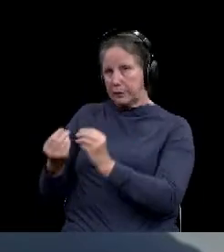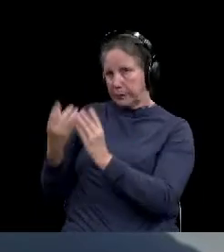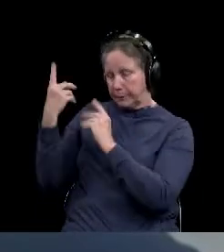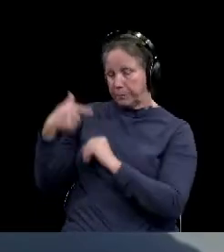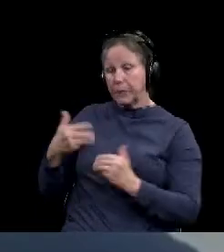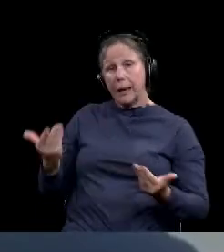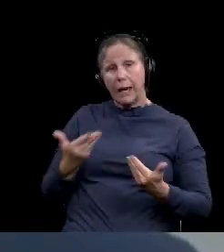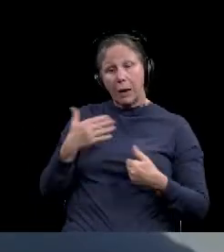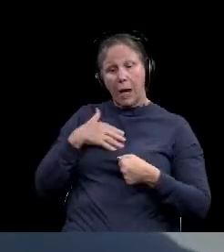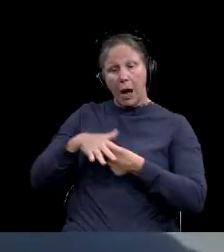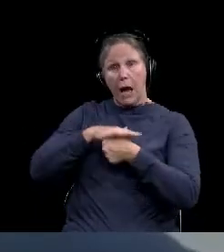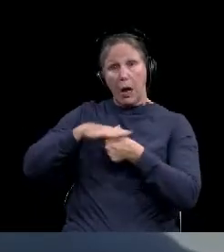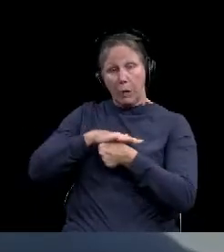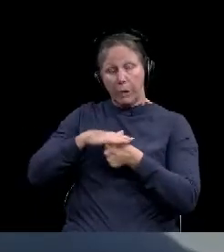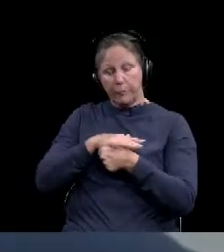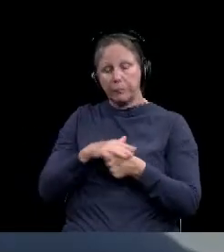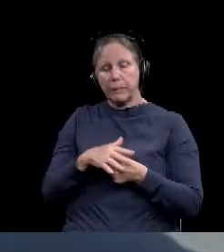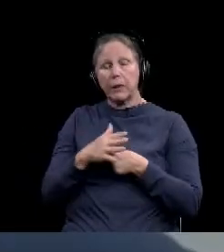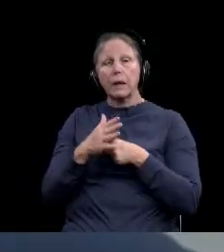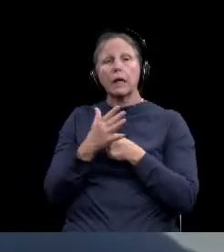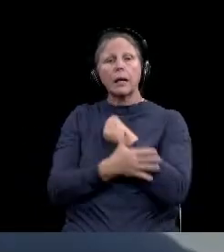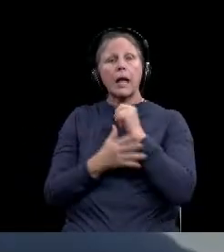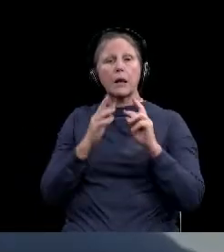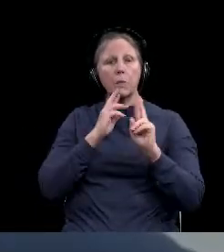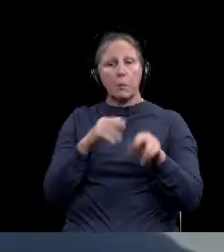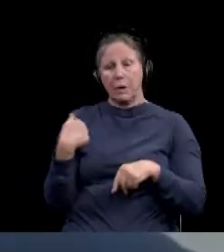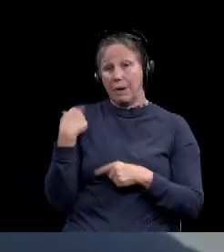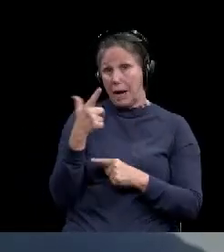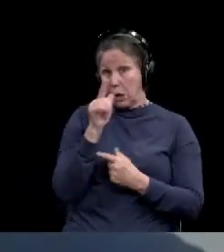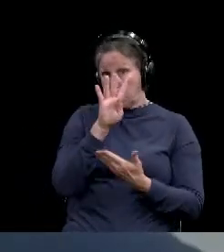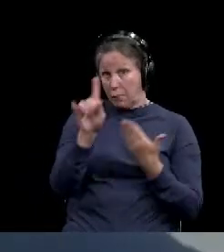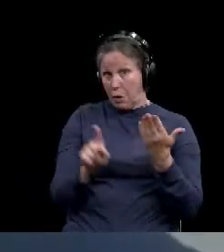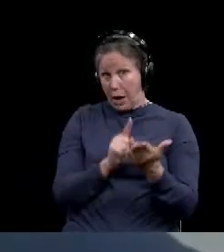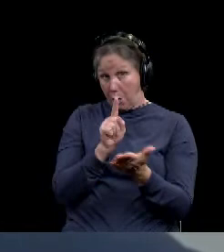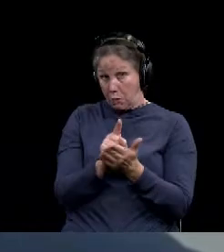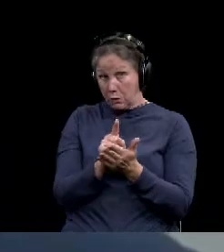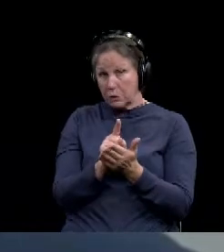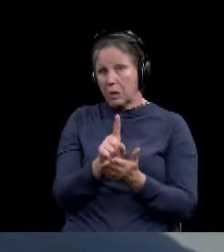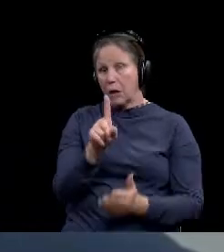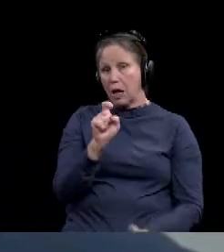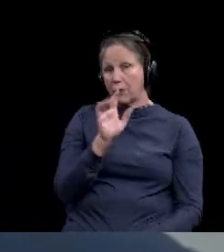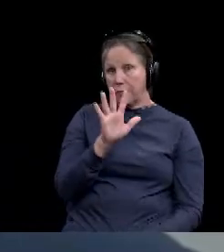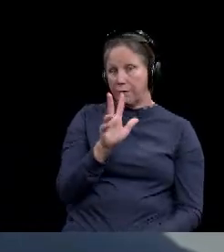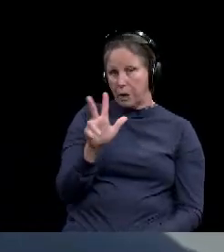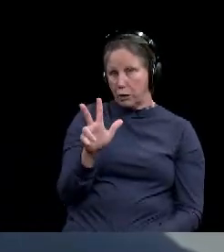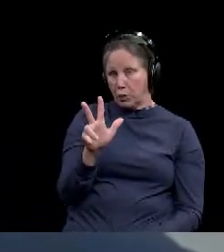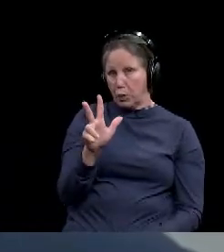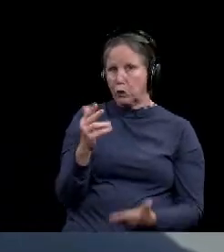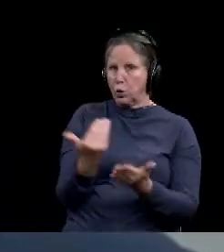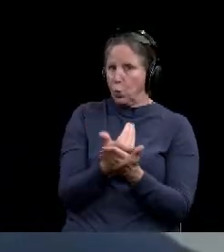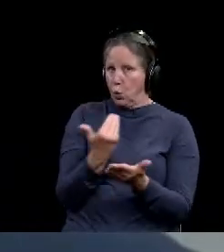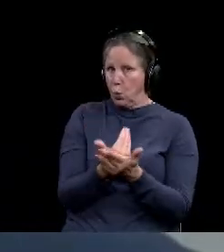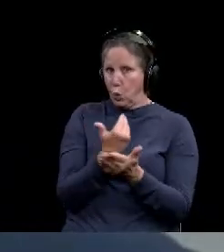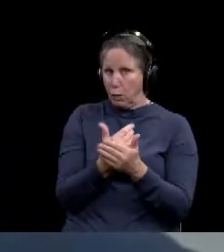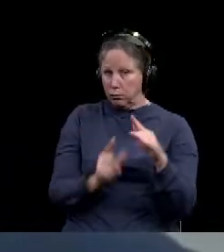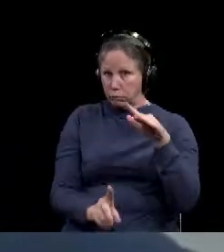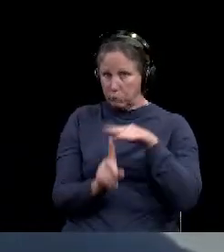from McClendon County, the county's reporting the last 24 hours, 153 new cases.